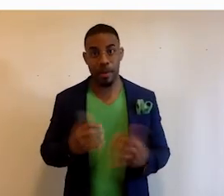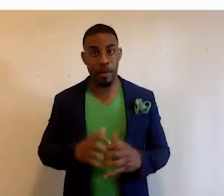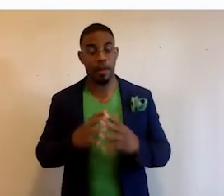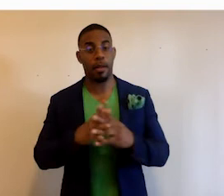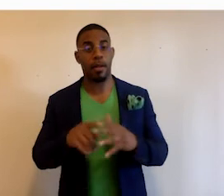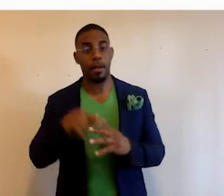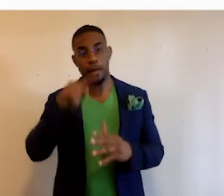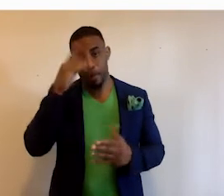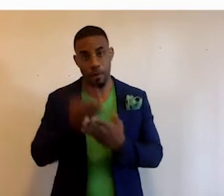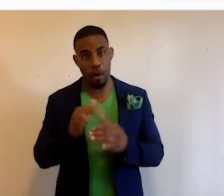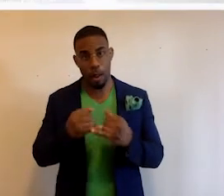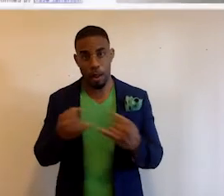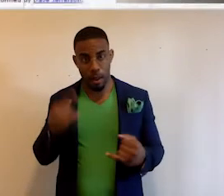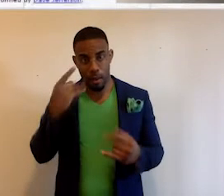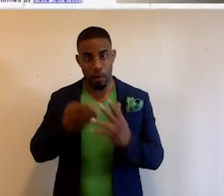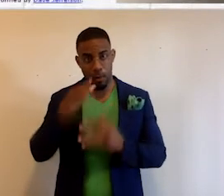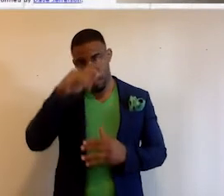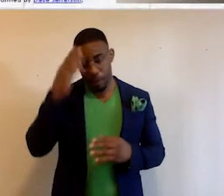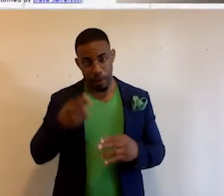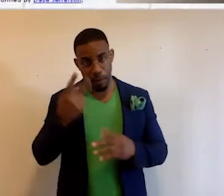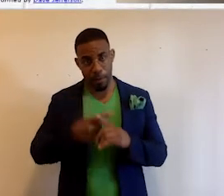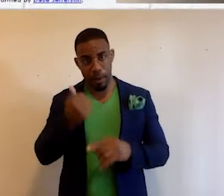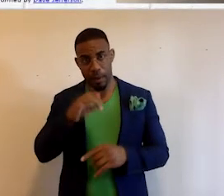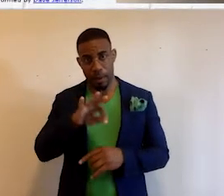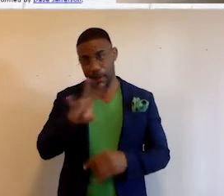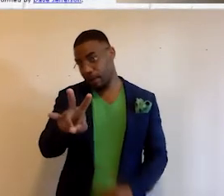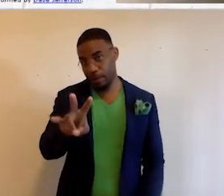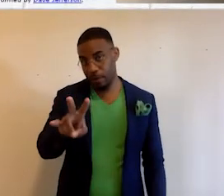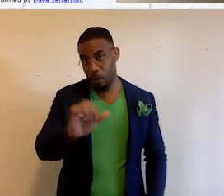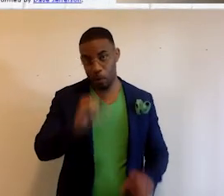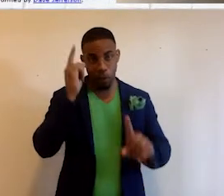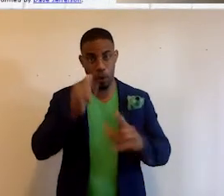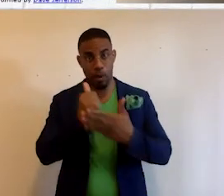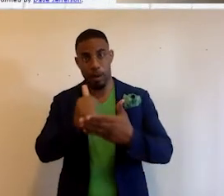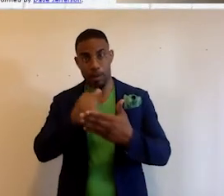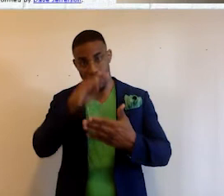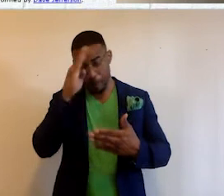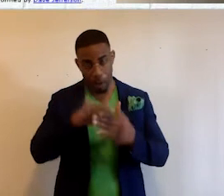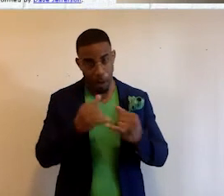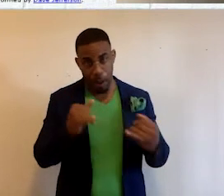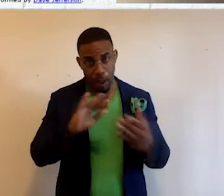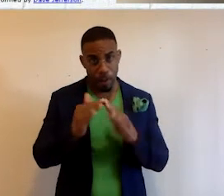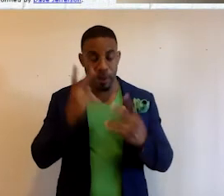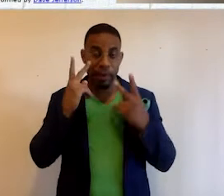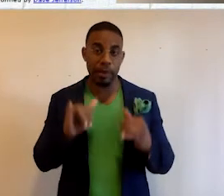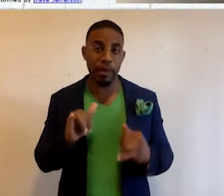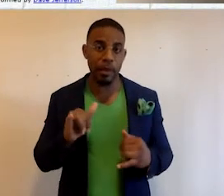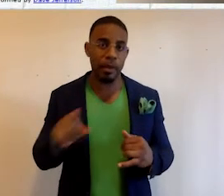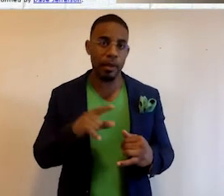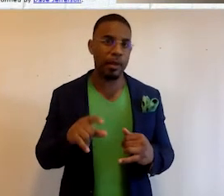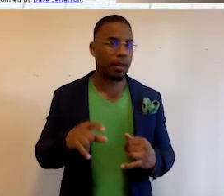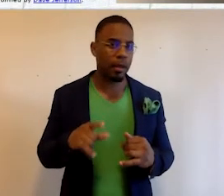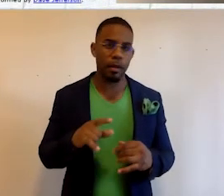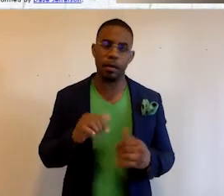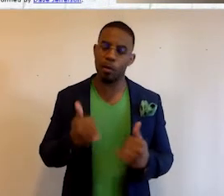Black Facts Online for Black History Month 1997, with the goal of helping the Black online community see that they were fully